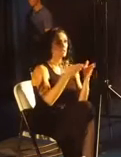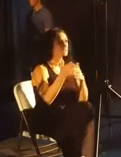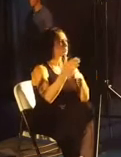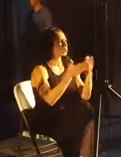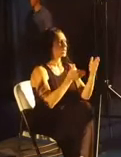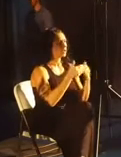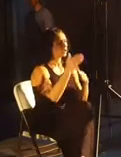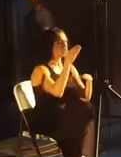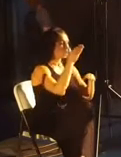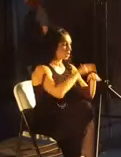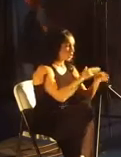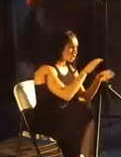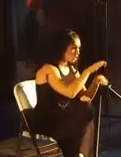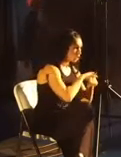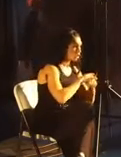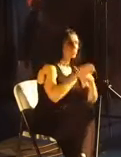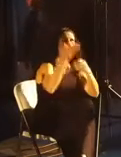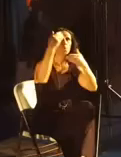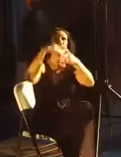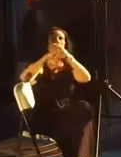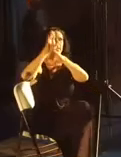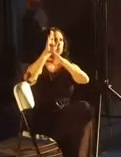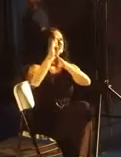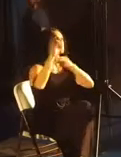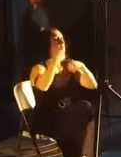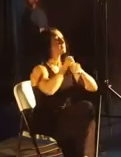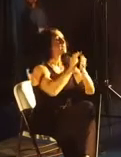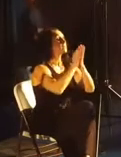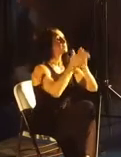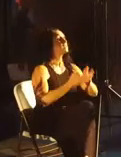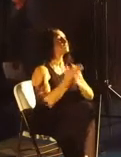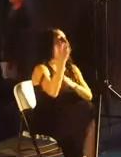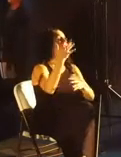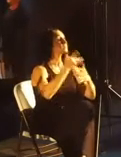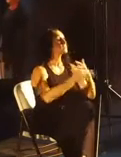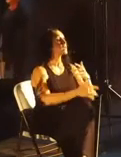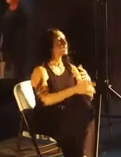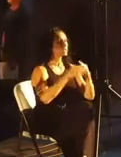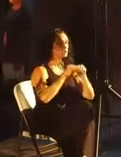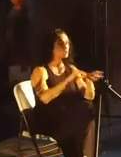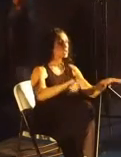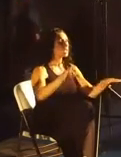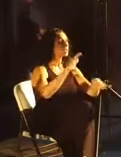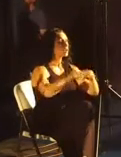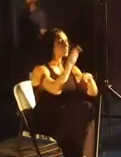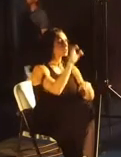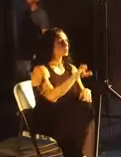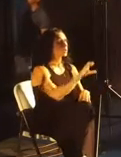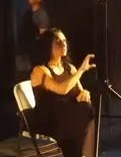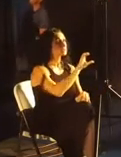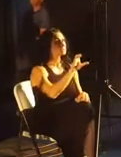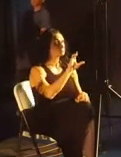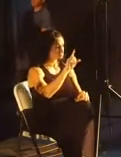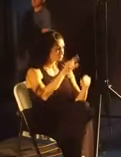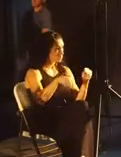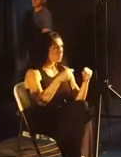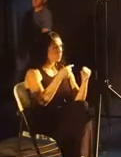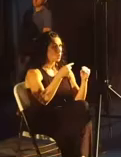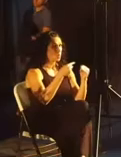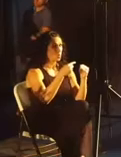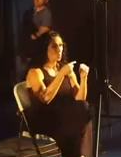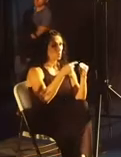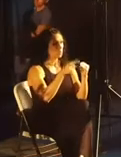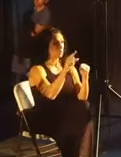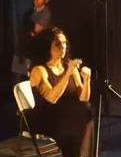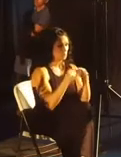whether things on earth or things in heaven, by making peace through his blood shed on the cross. Once you were alienated